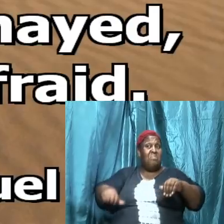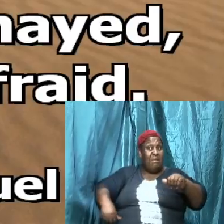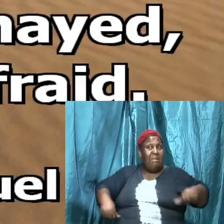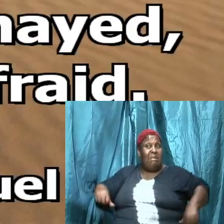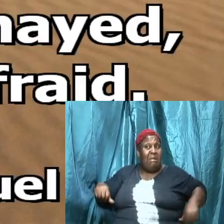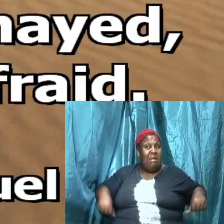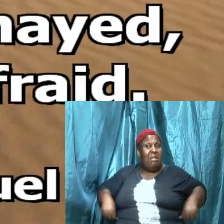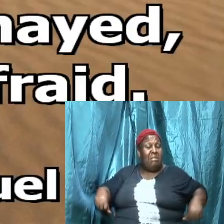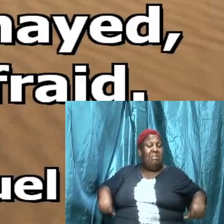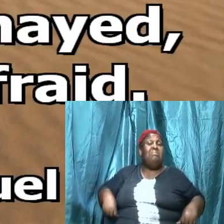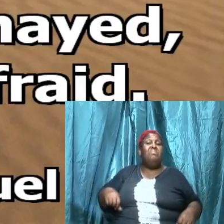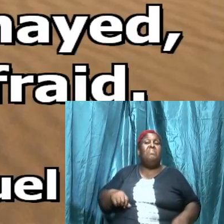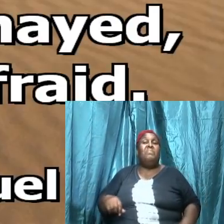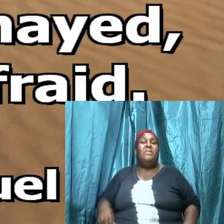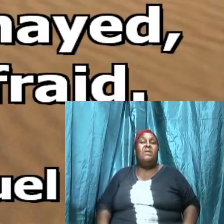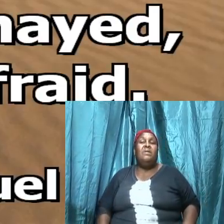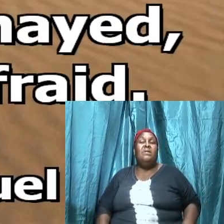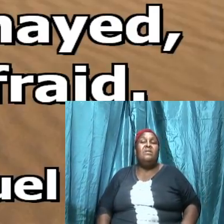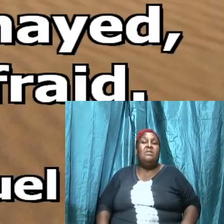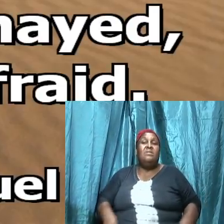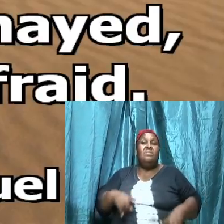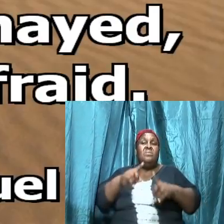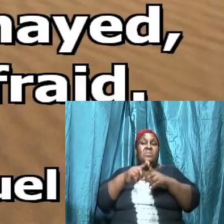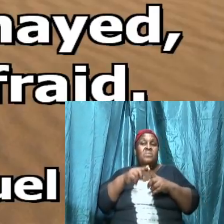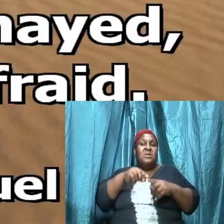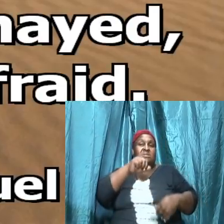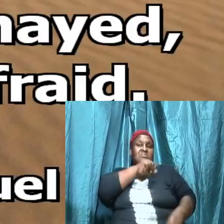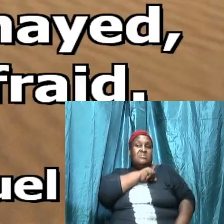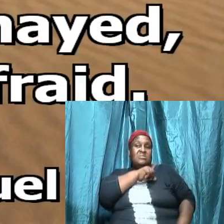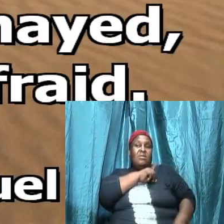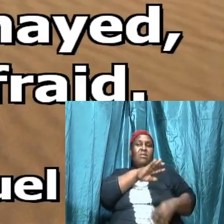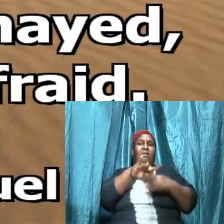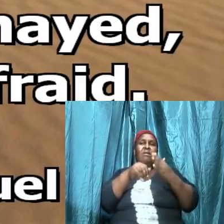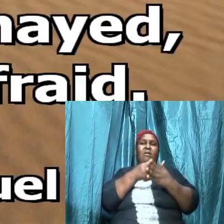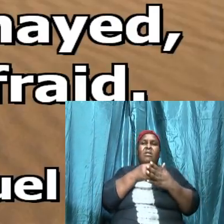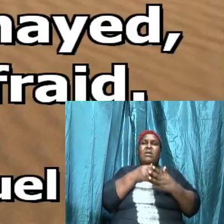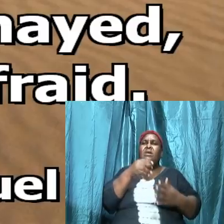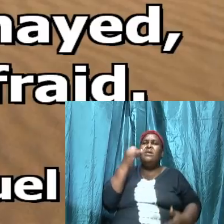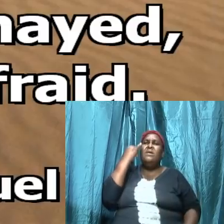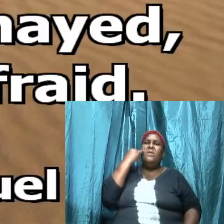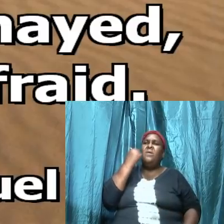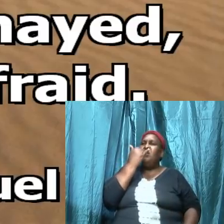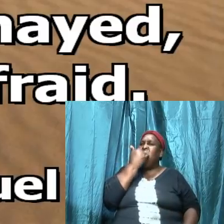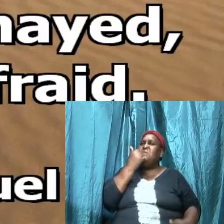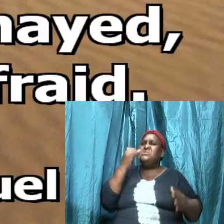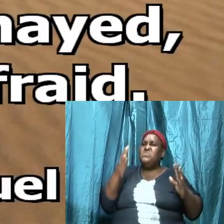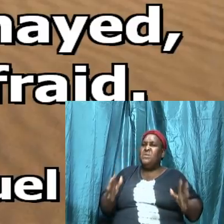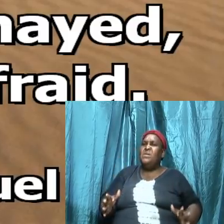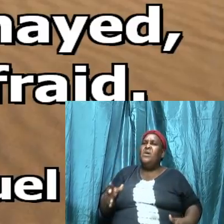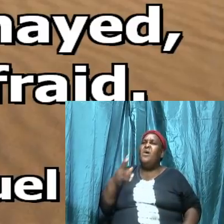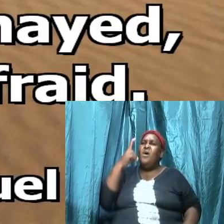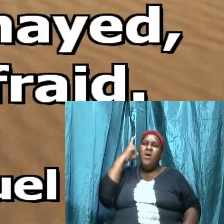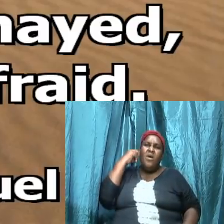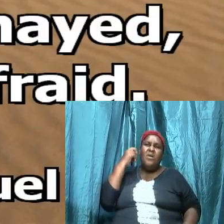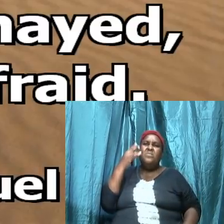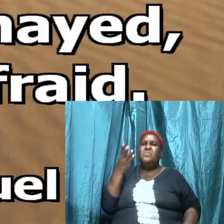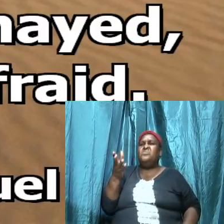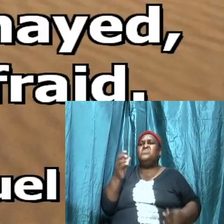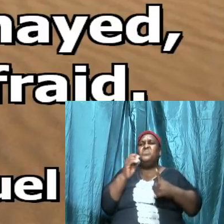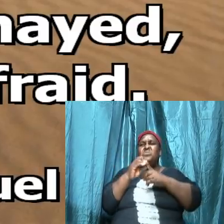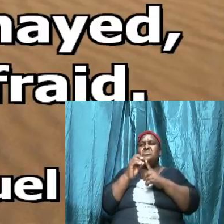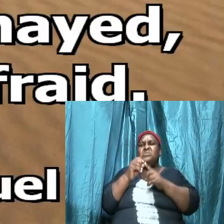key scripture science of God word again when Saul and all Israel heard